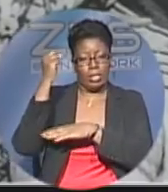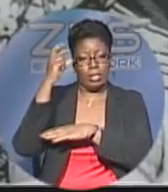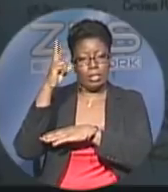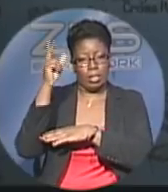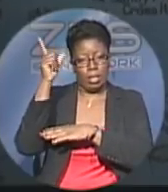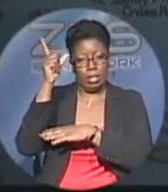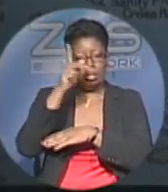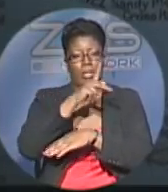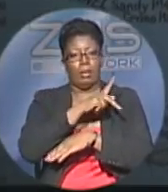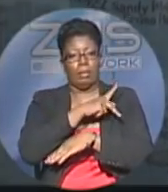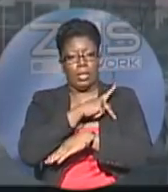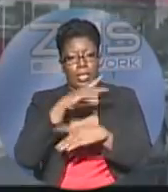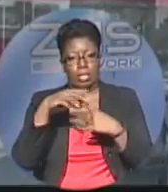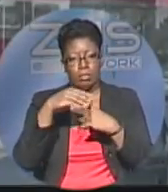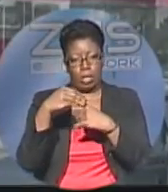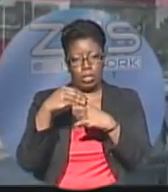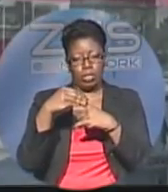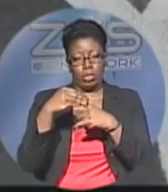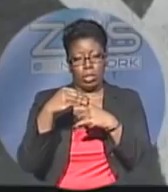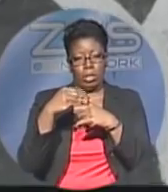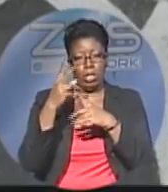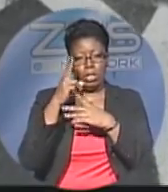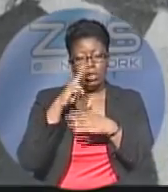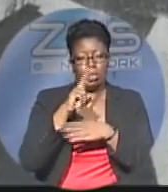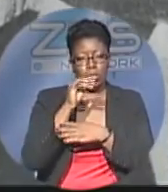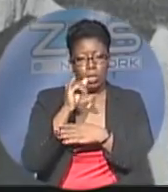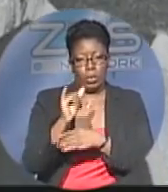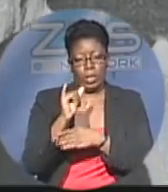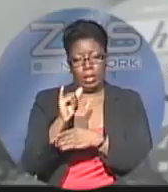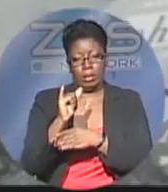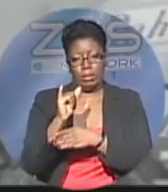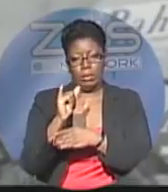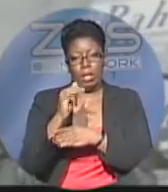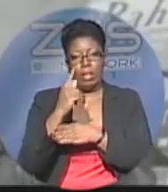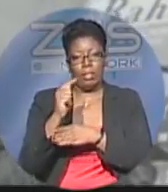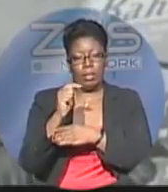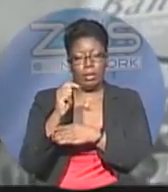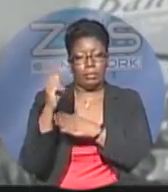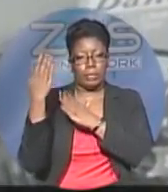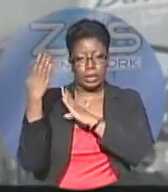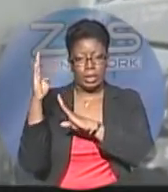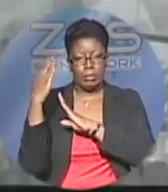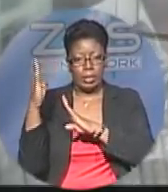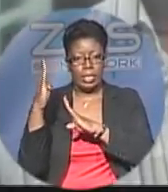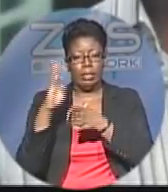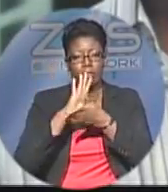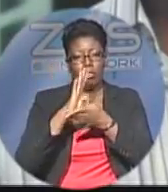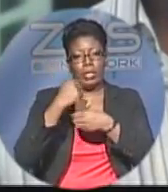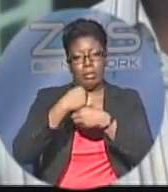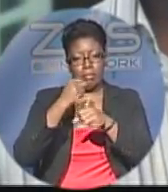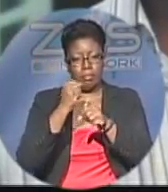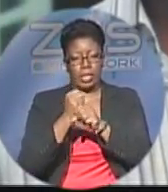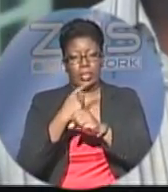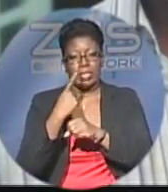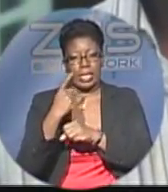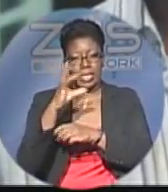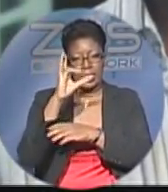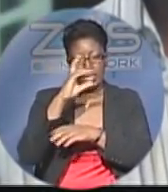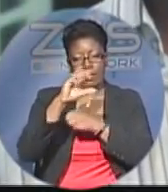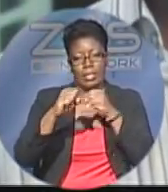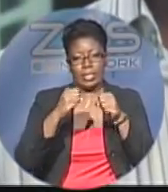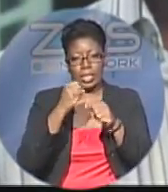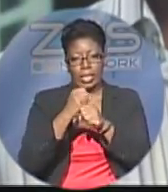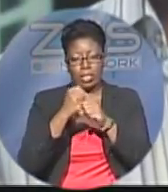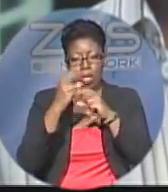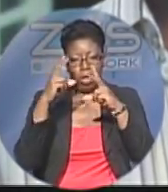During a special showing at Galleria JFK, Bahamian director Calvin Harris said it took seven years of research and three years